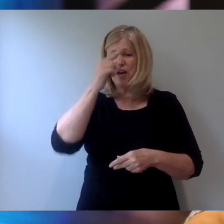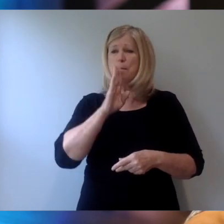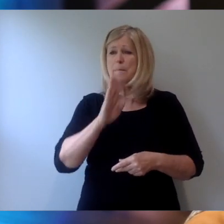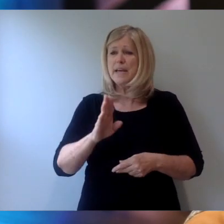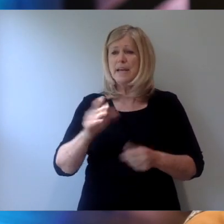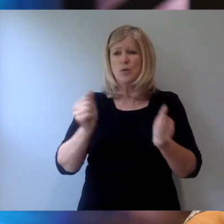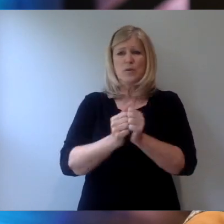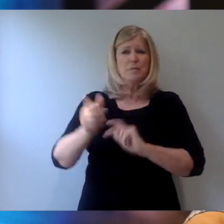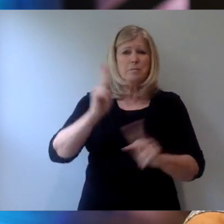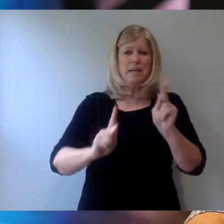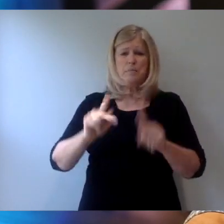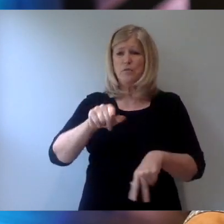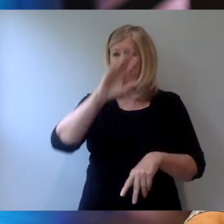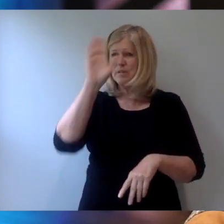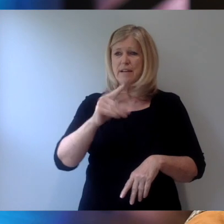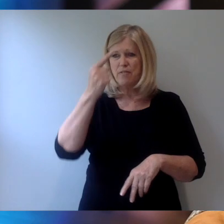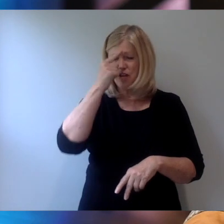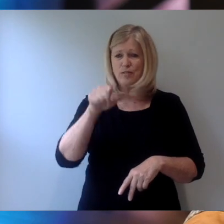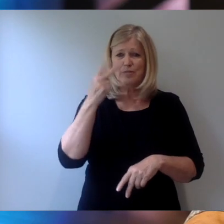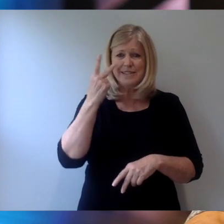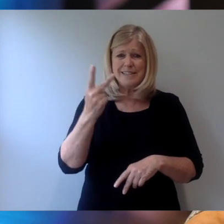you are going to need one another.